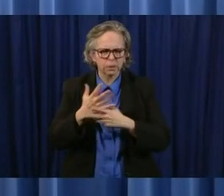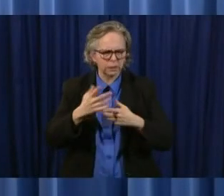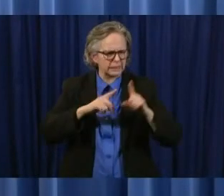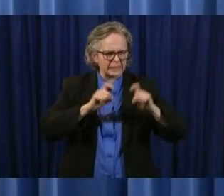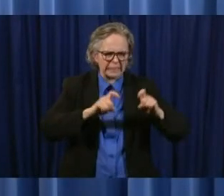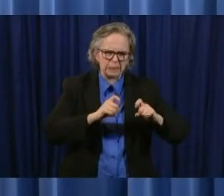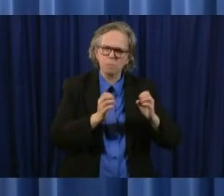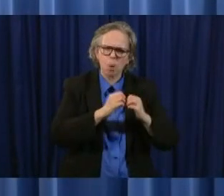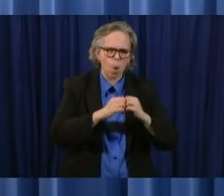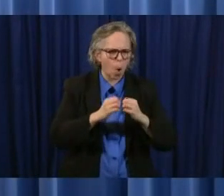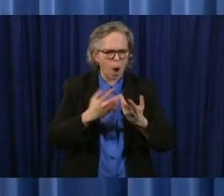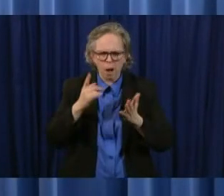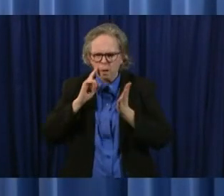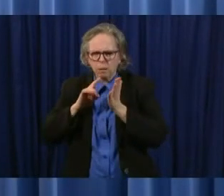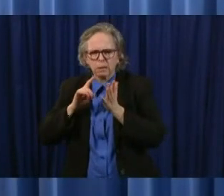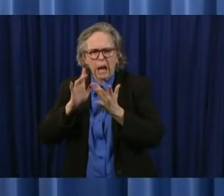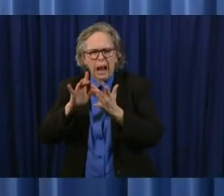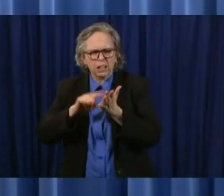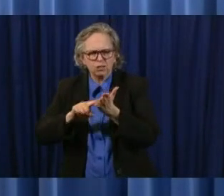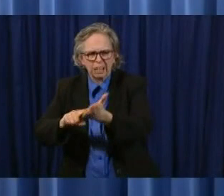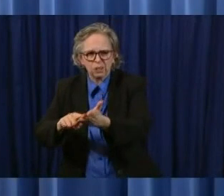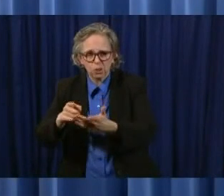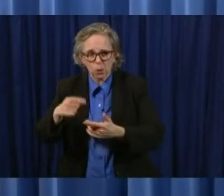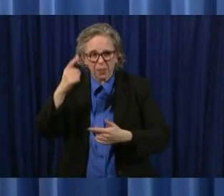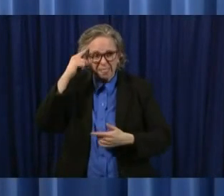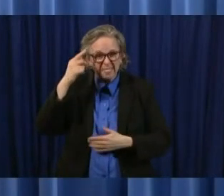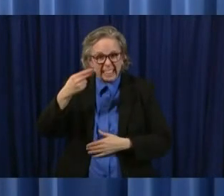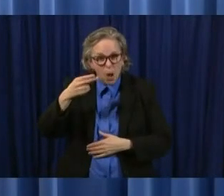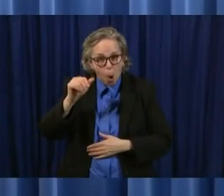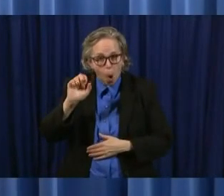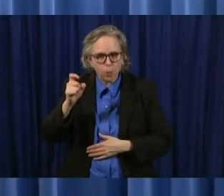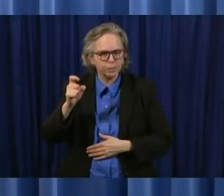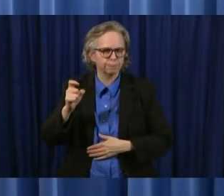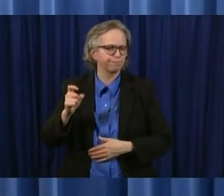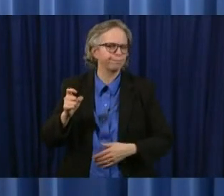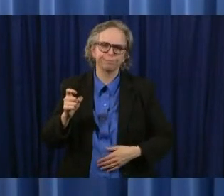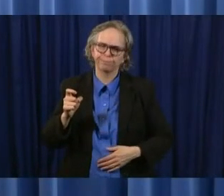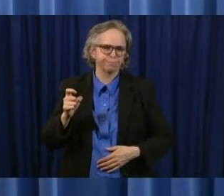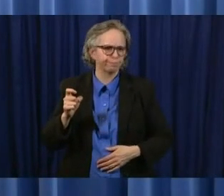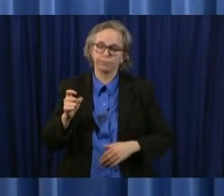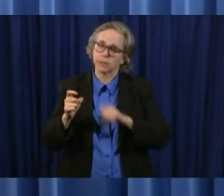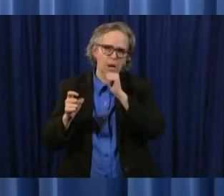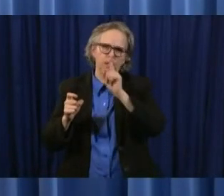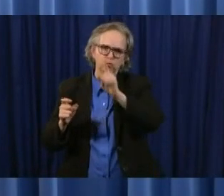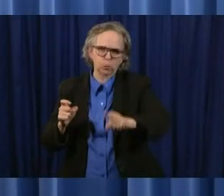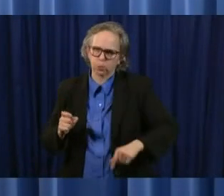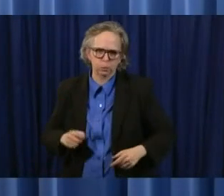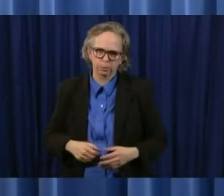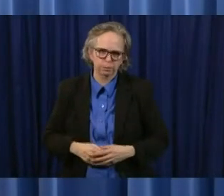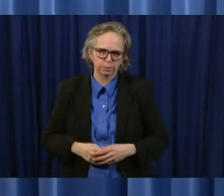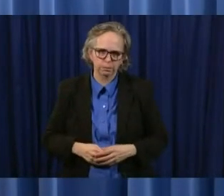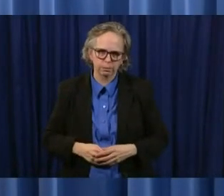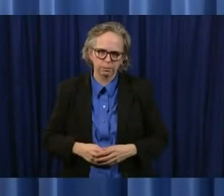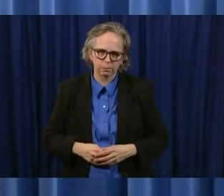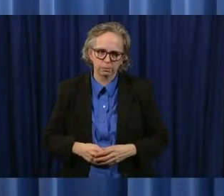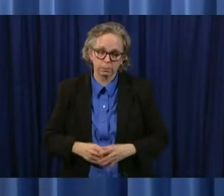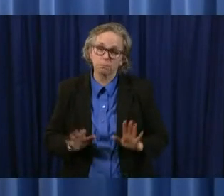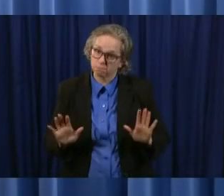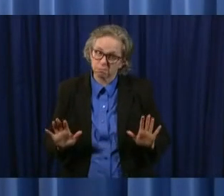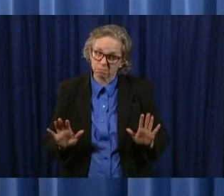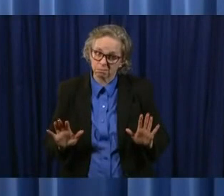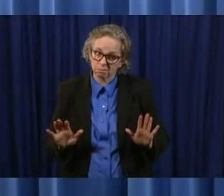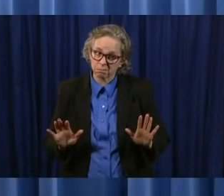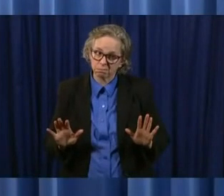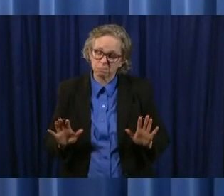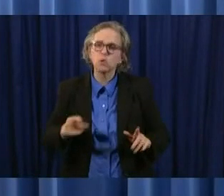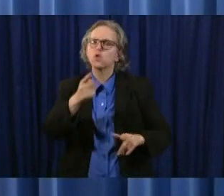but anybody thinks that this is some sort of hoax or this is not occurring um you know has not talked to some of the family members